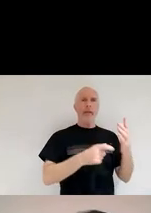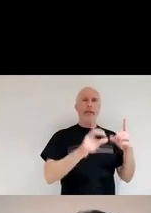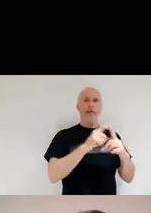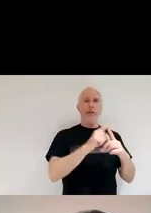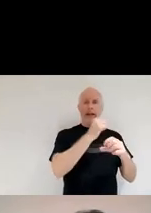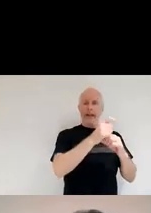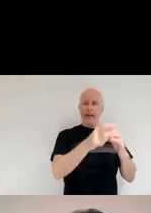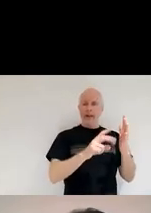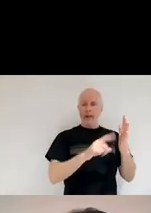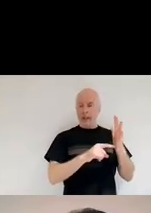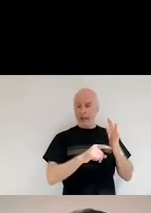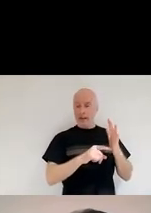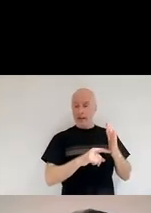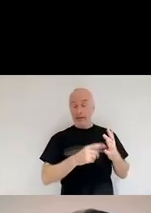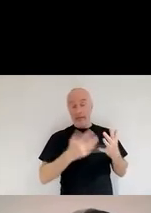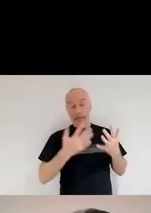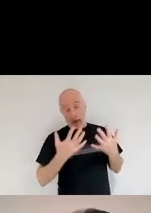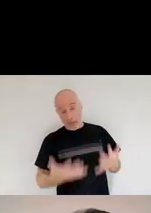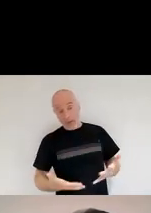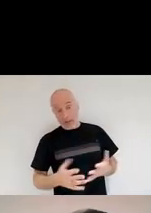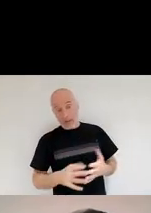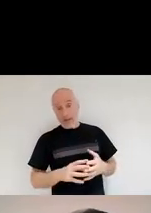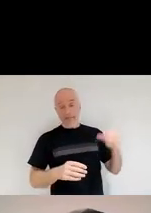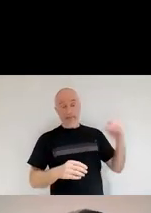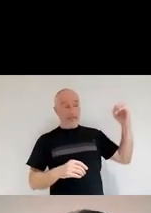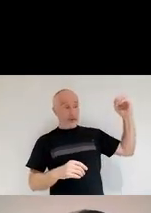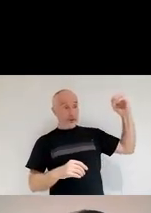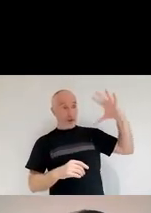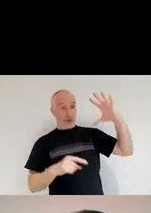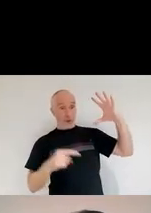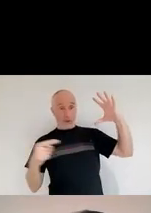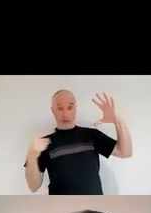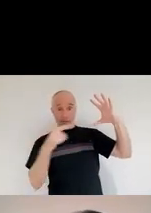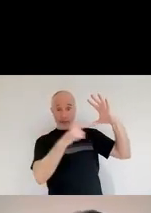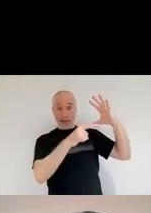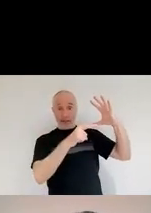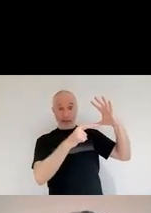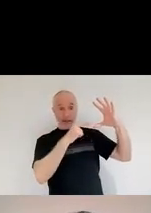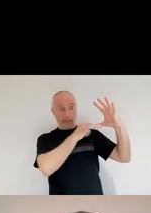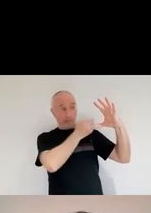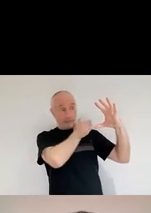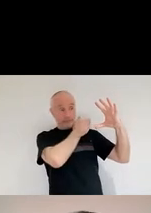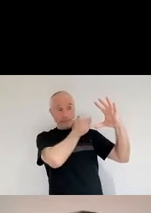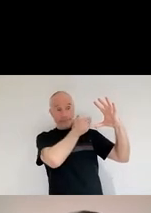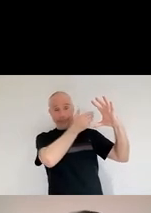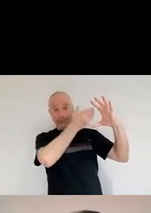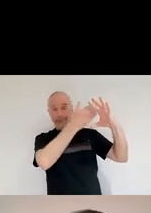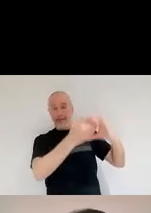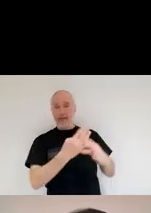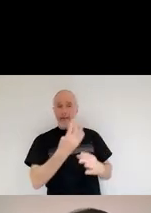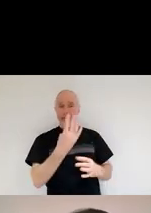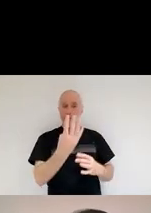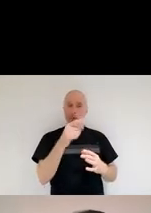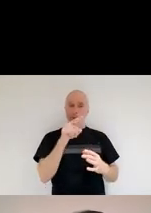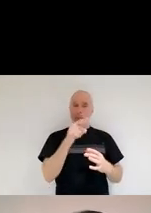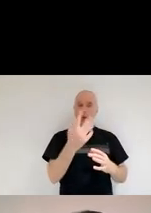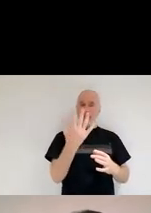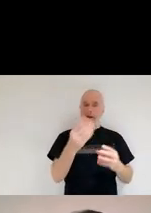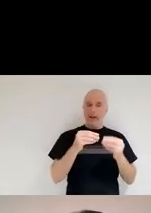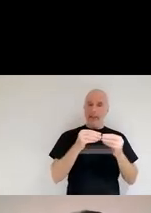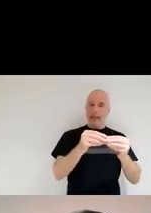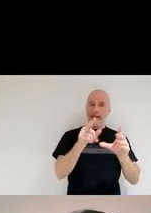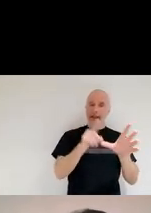itself has been around for 4.5 billion years, and it hasn't become a red giant yet. For you to